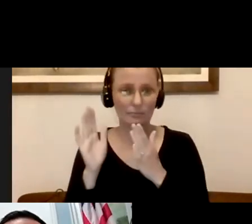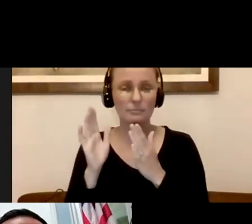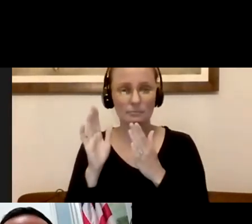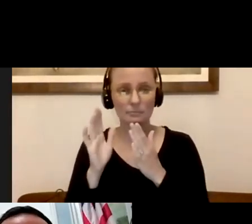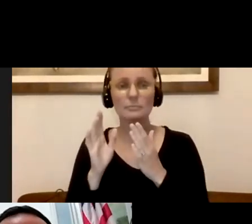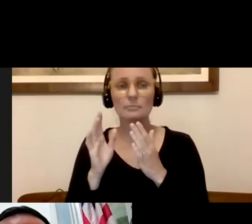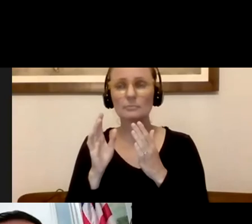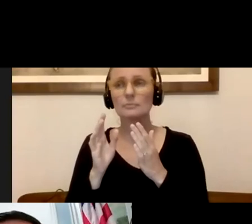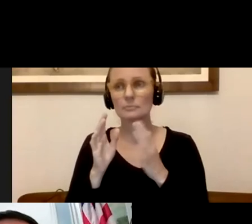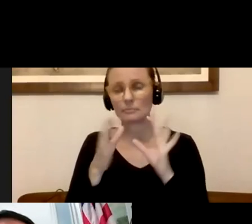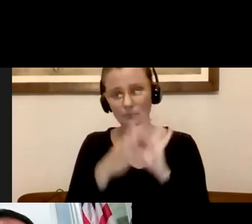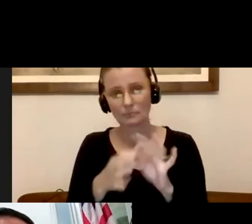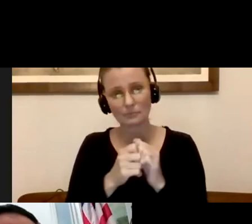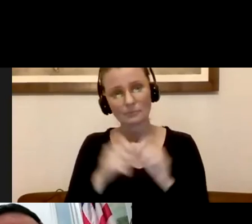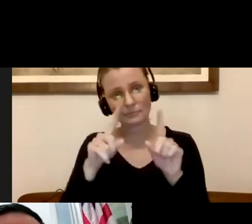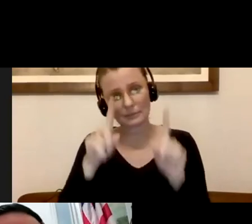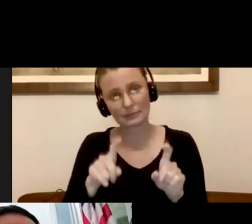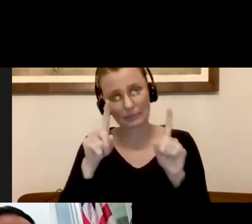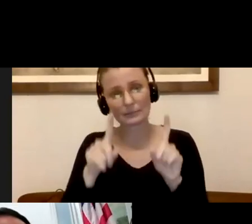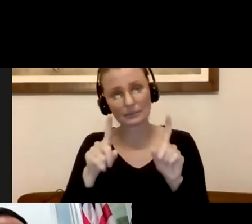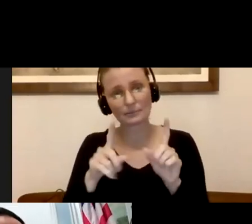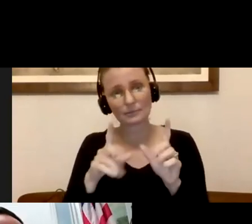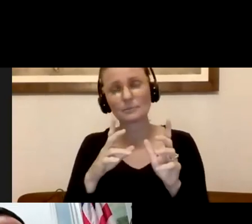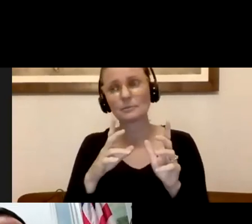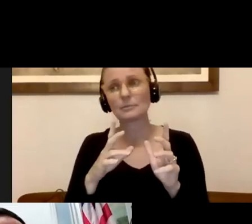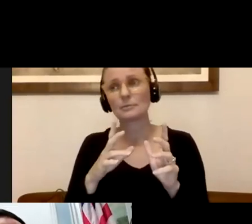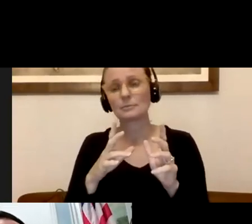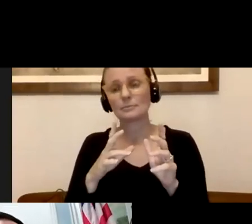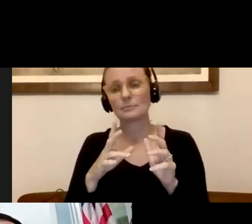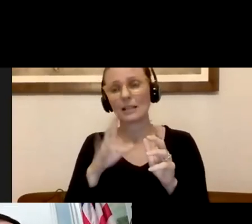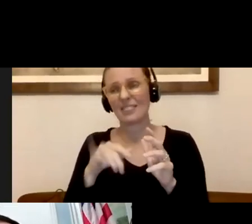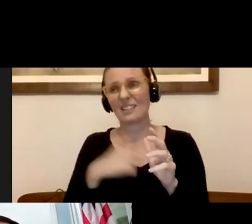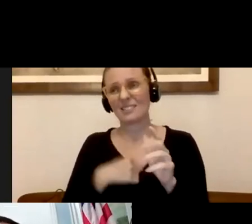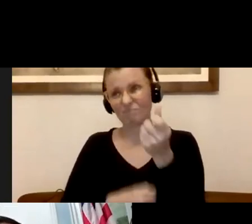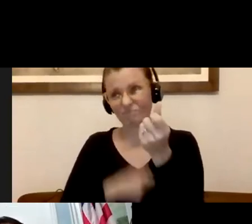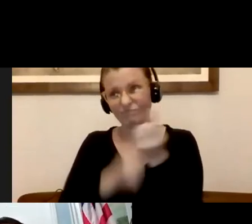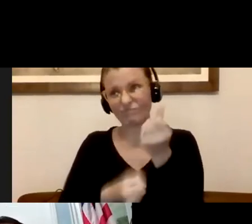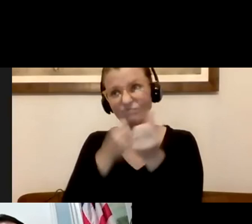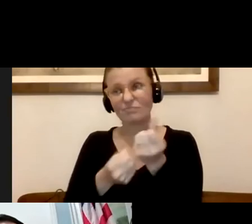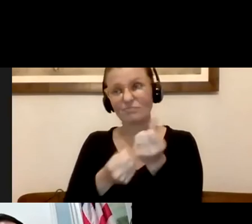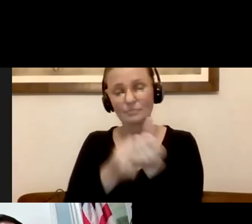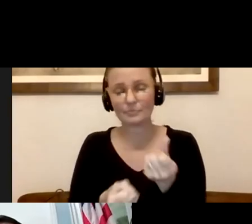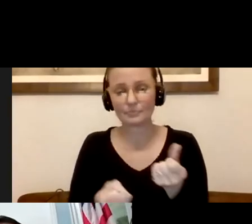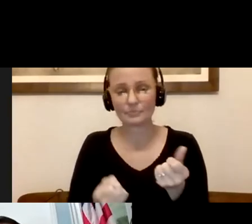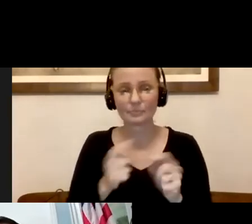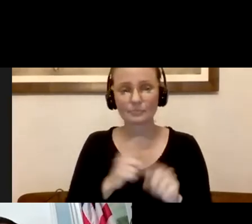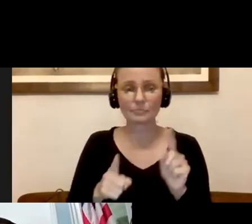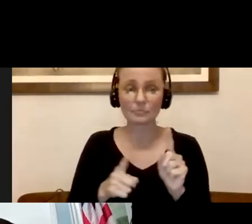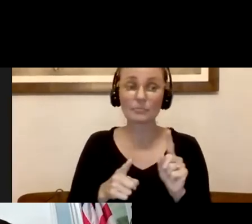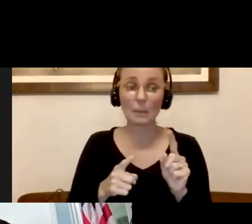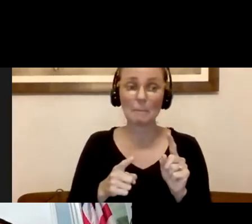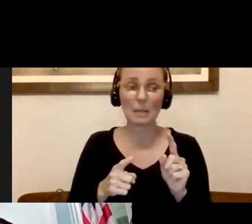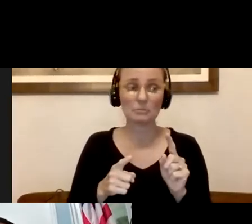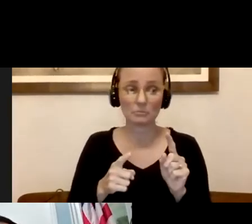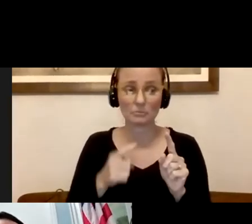testing, serology, contact tracing, and case tracking. That's what I'm fighting for is one local official. But as we begin, and